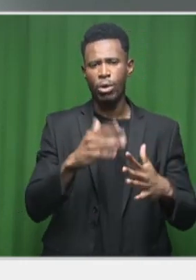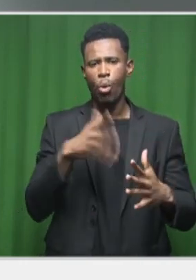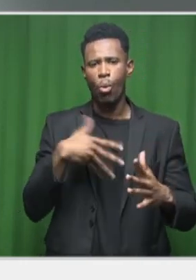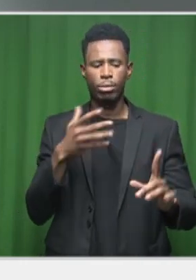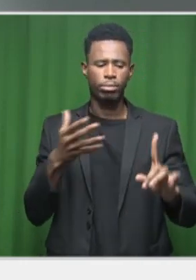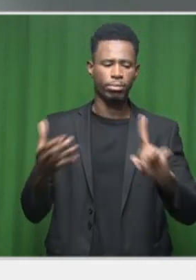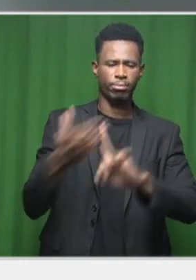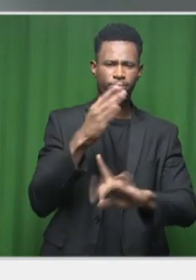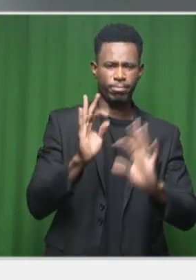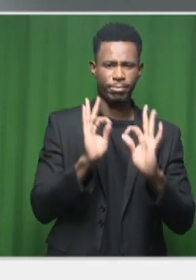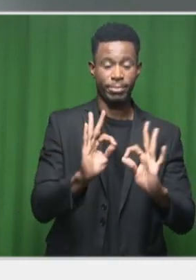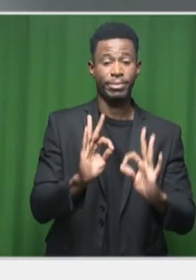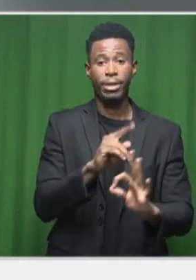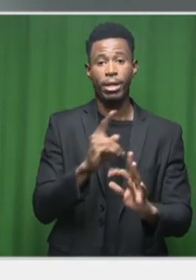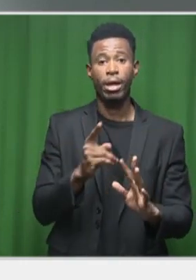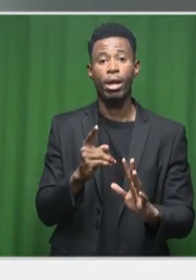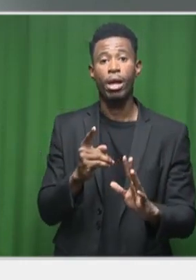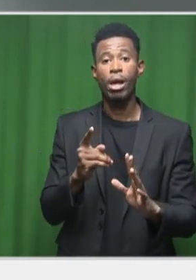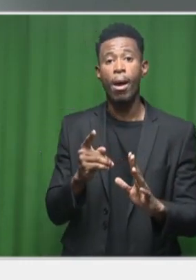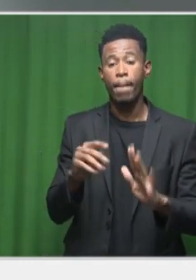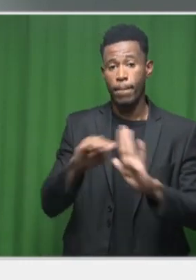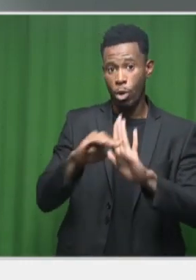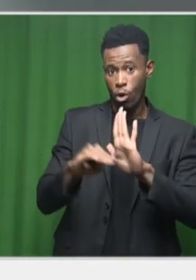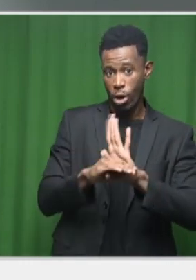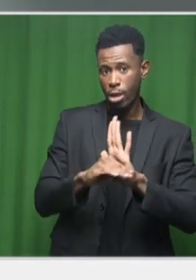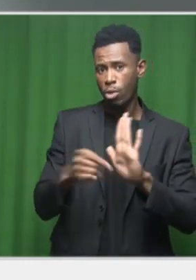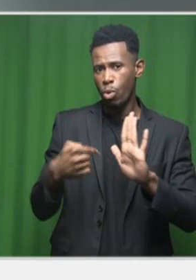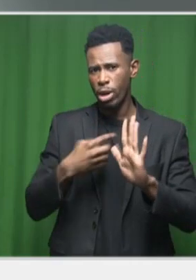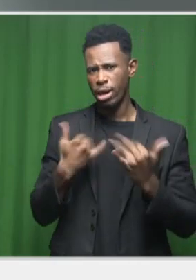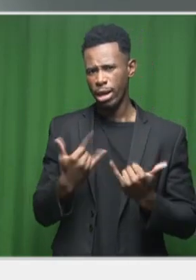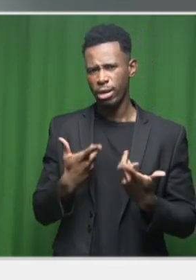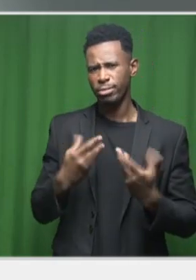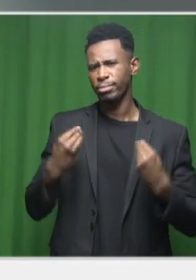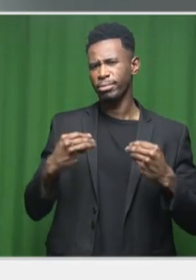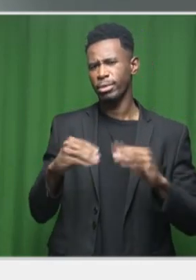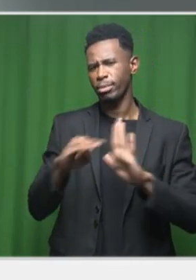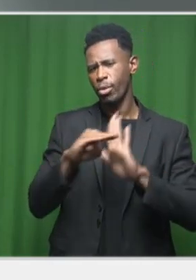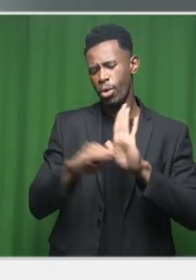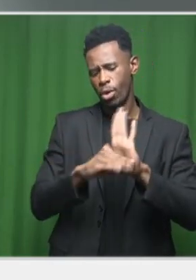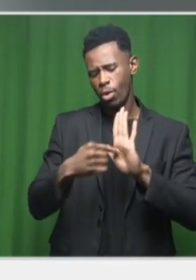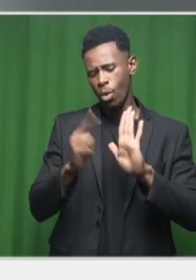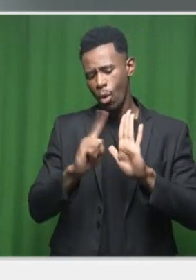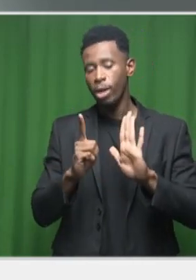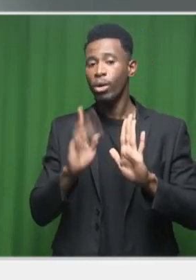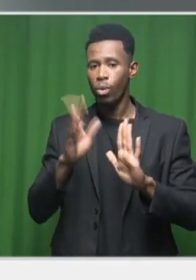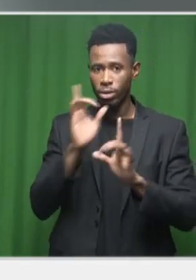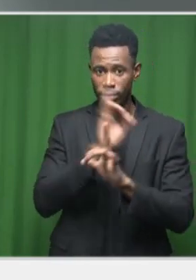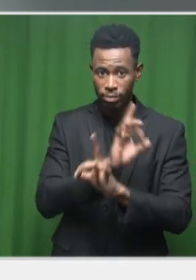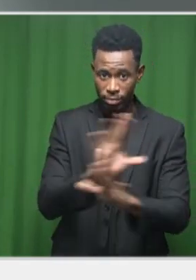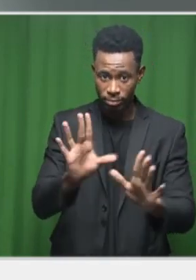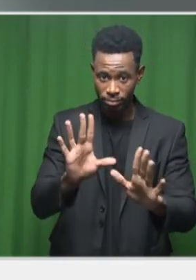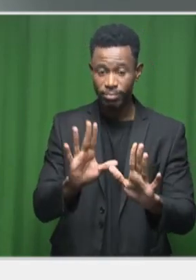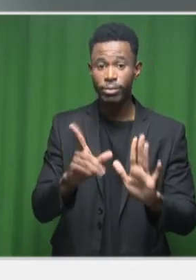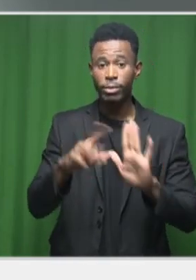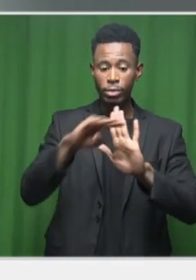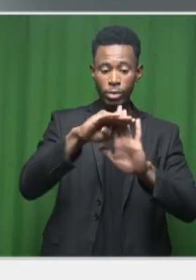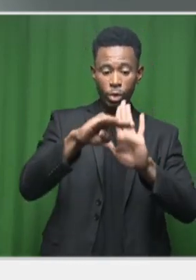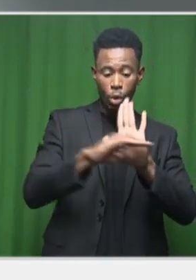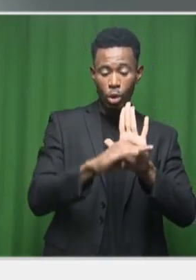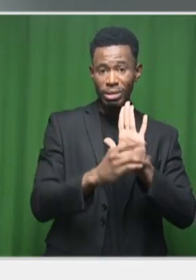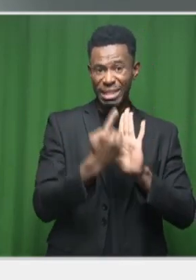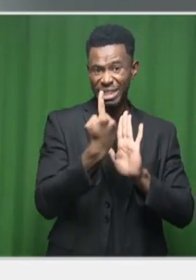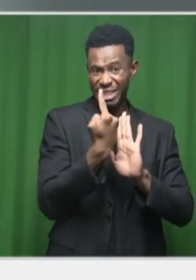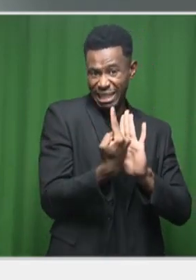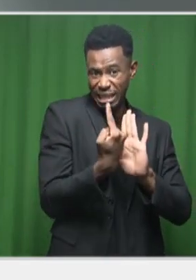programs. And I can share some of the details on the programs that we are working with. And within each one of these standardized